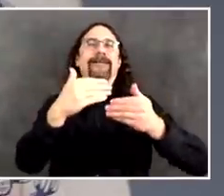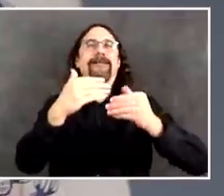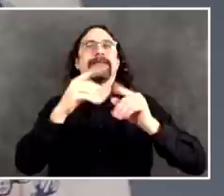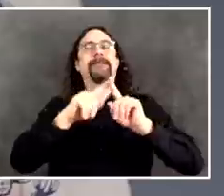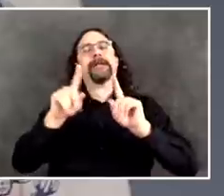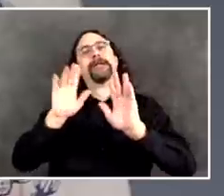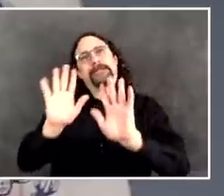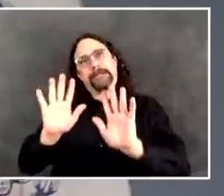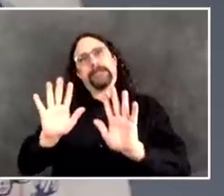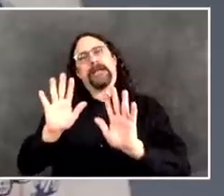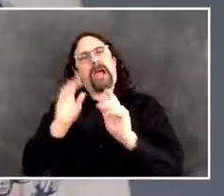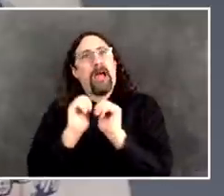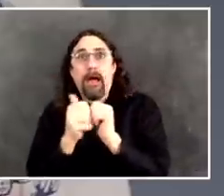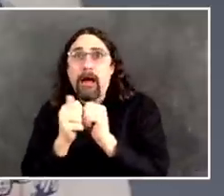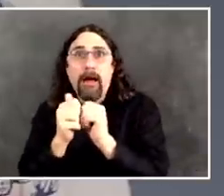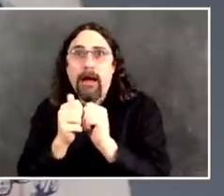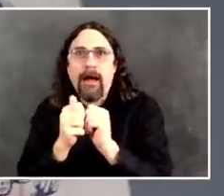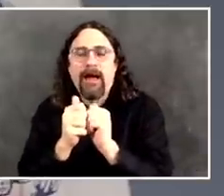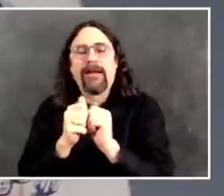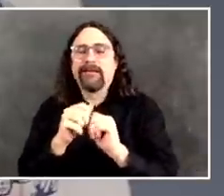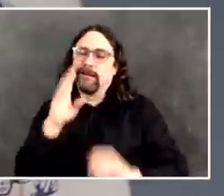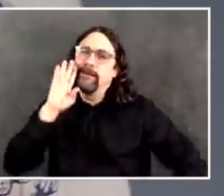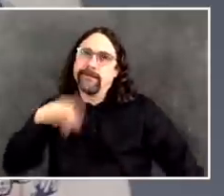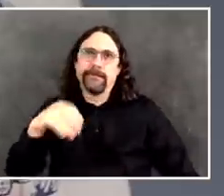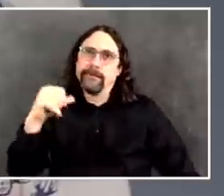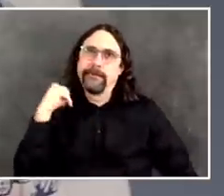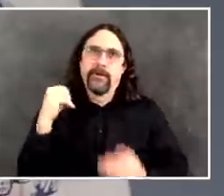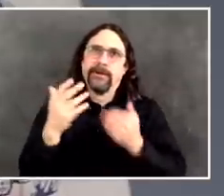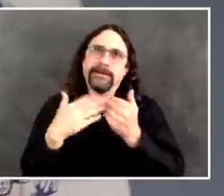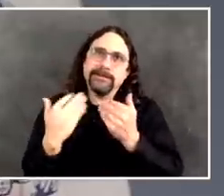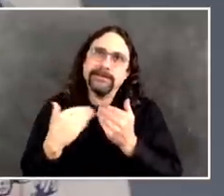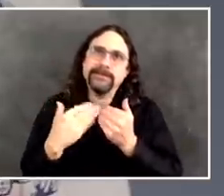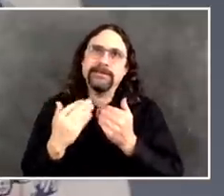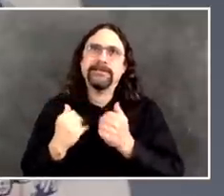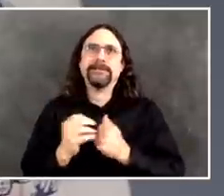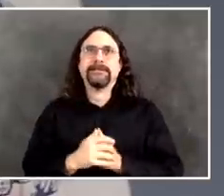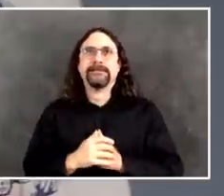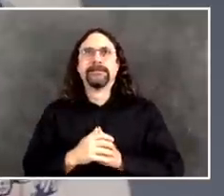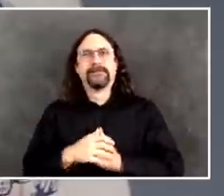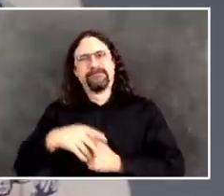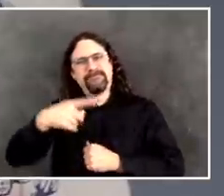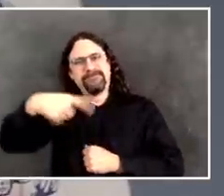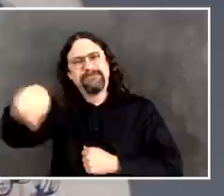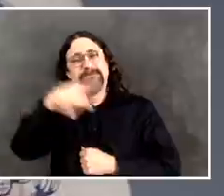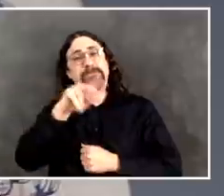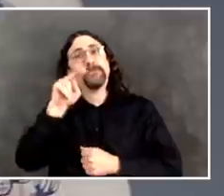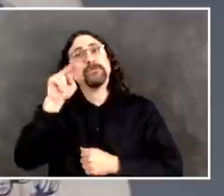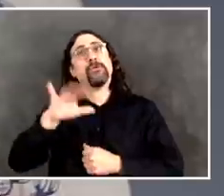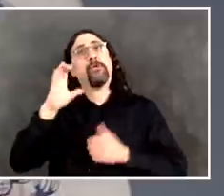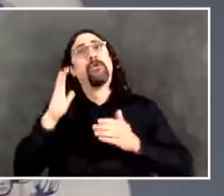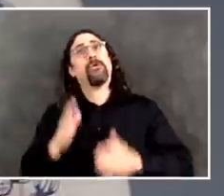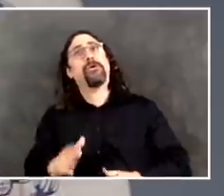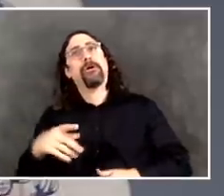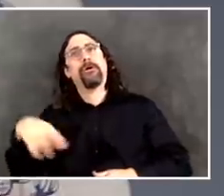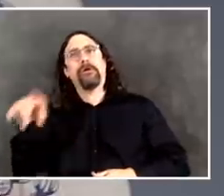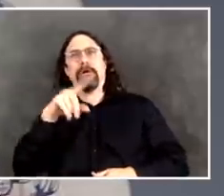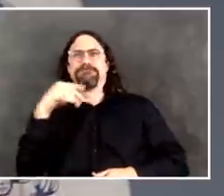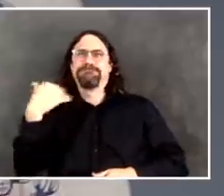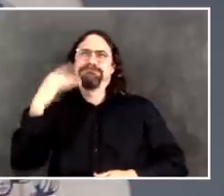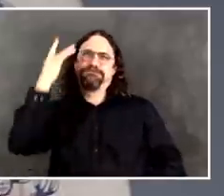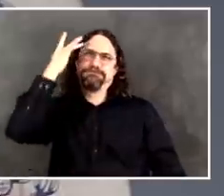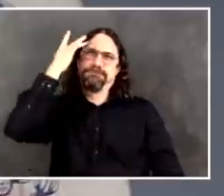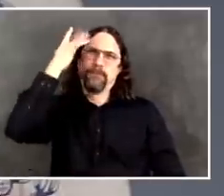New Yorkers are streetwise. We do not underestimate our enemy. We understand this will be a tough fight.